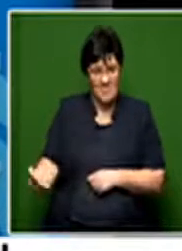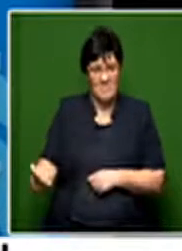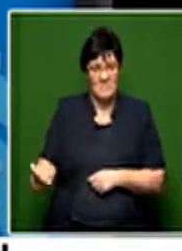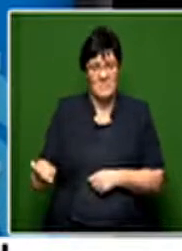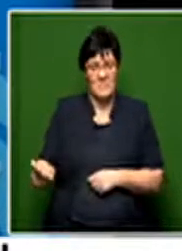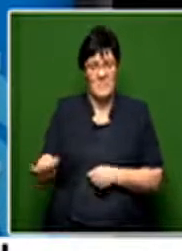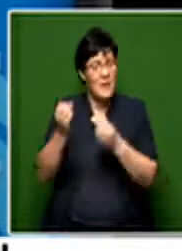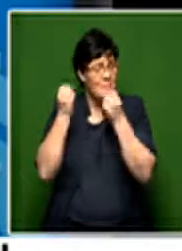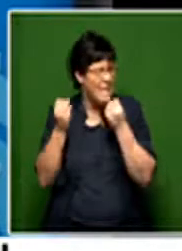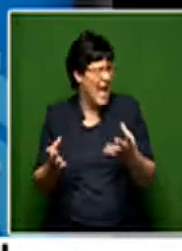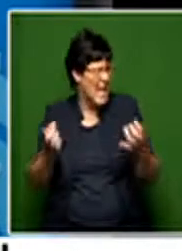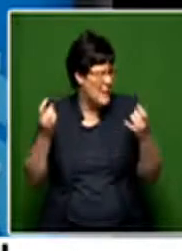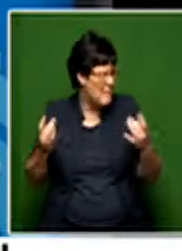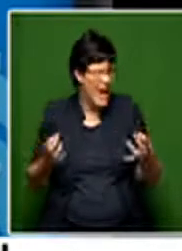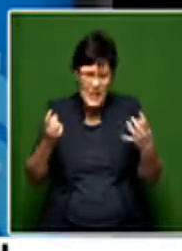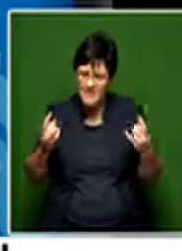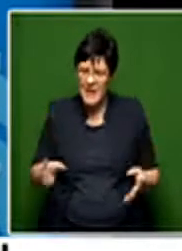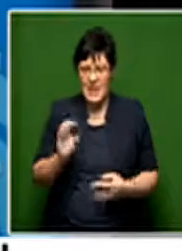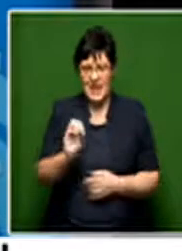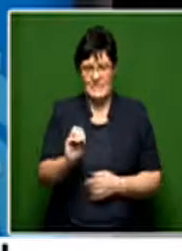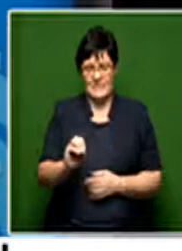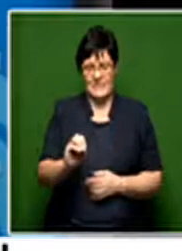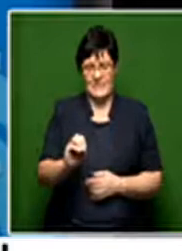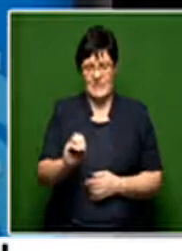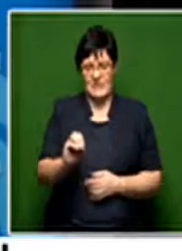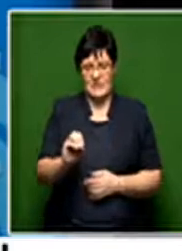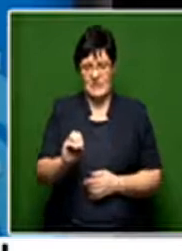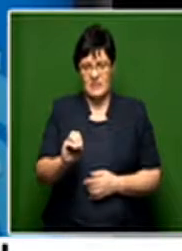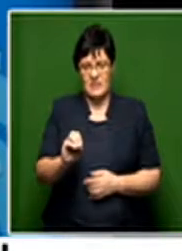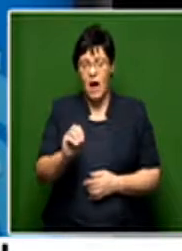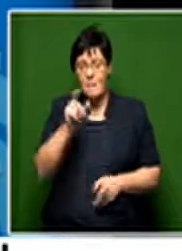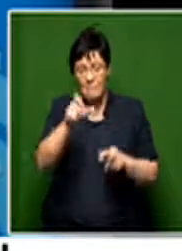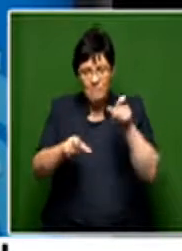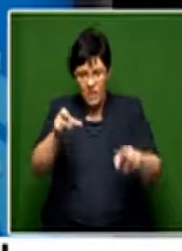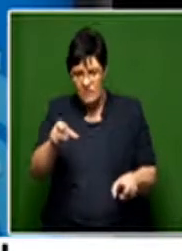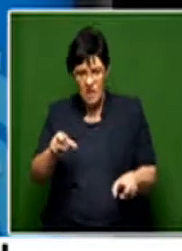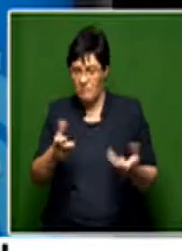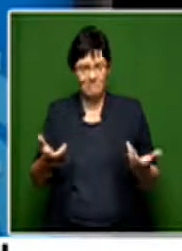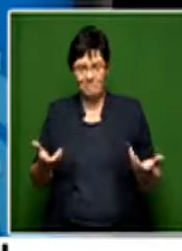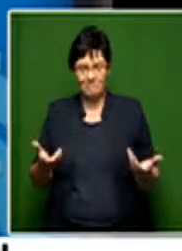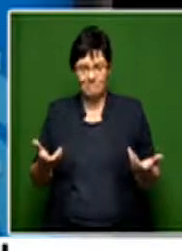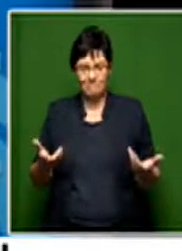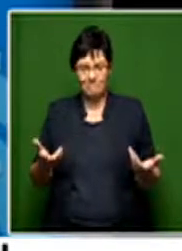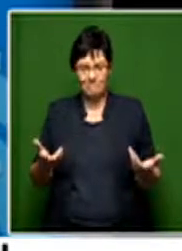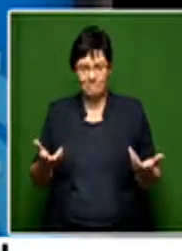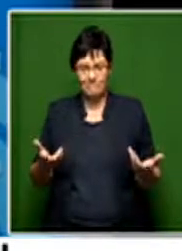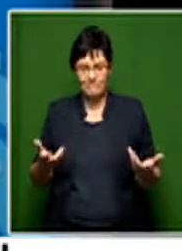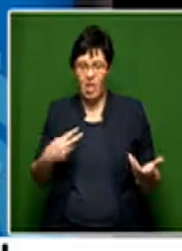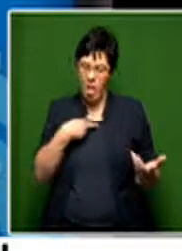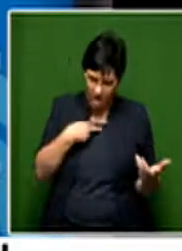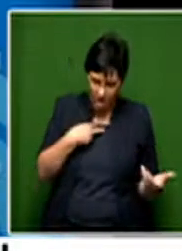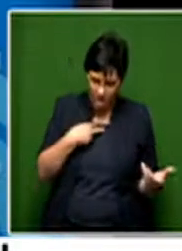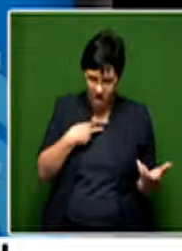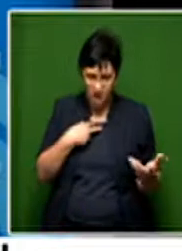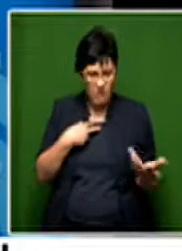there are many thousands out there where indeed the people are literally in a status